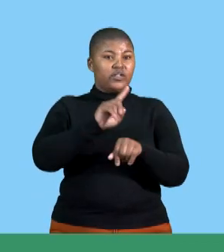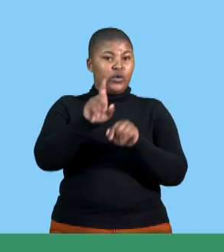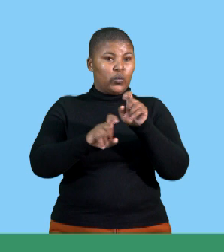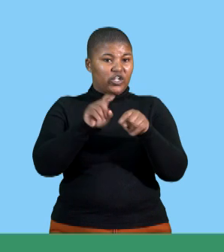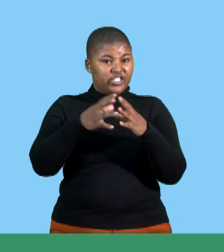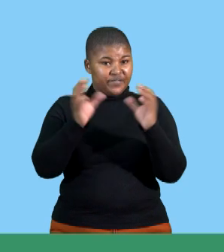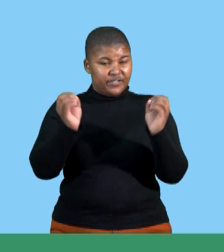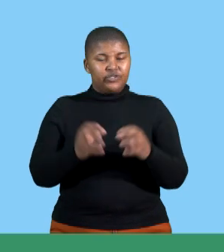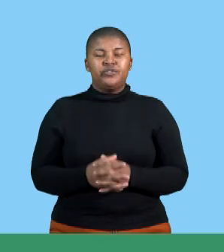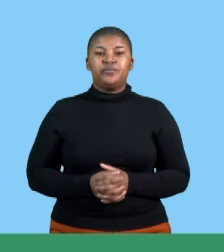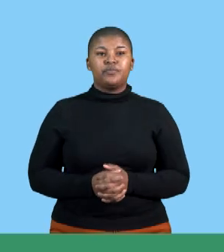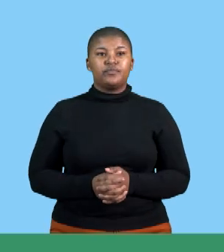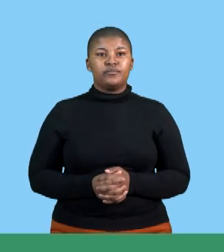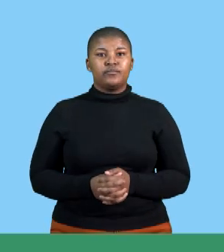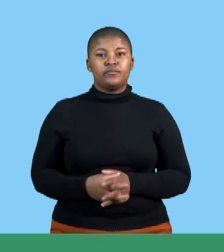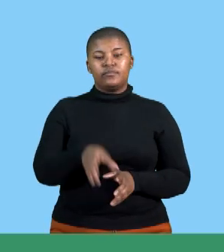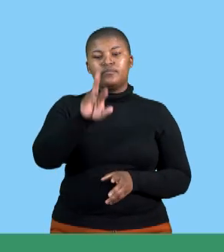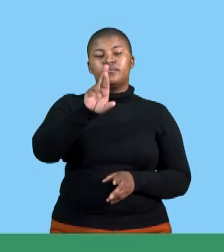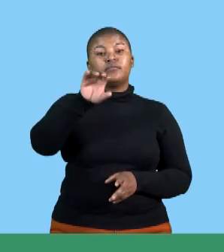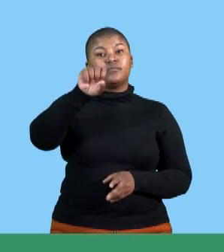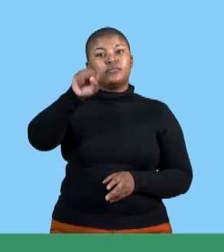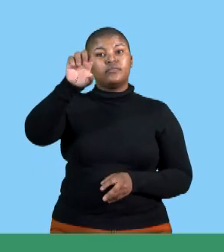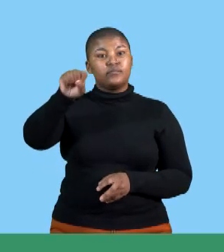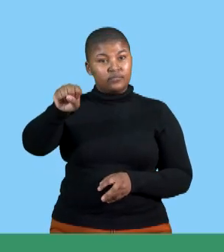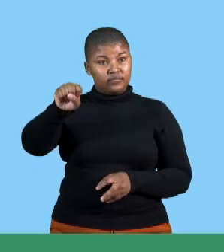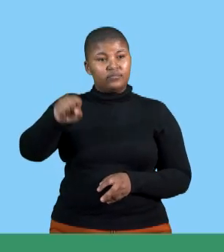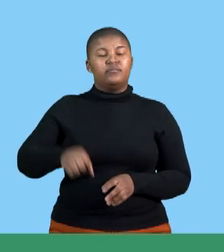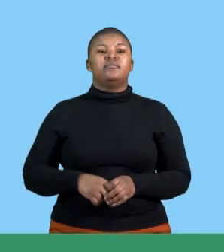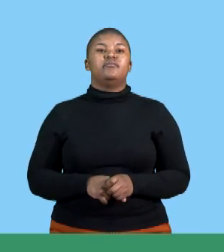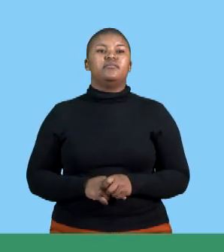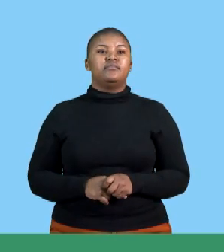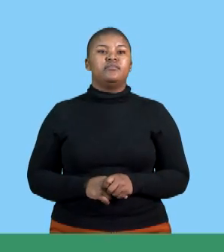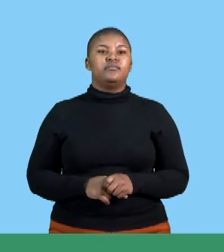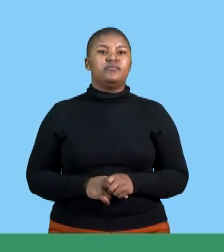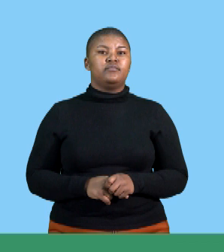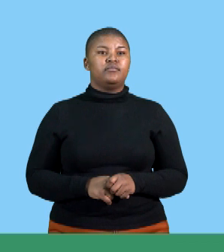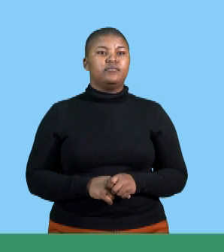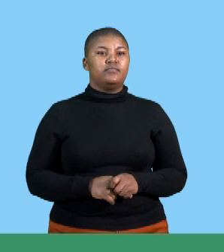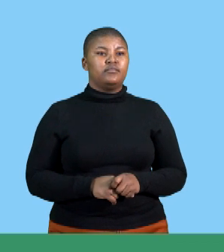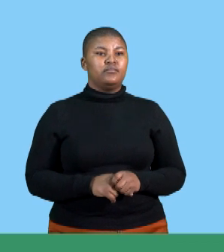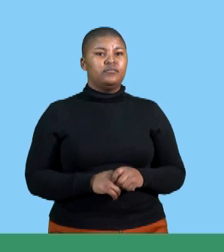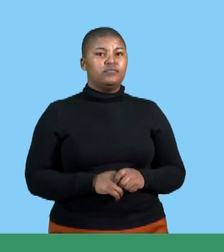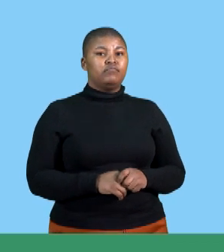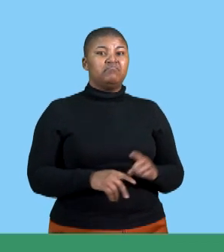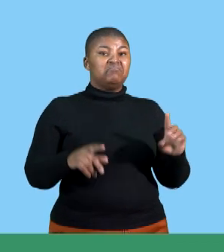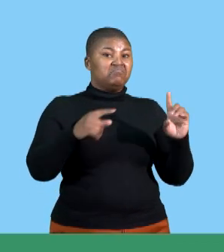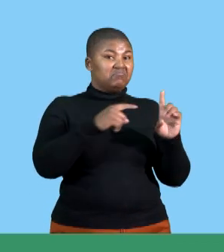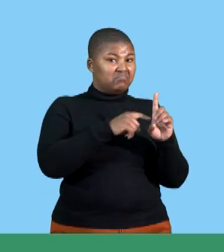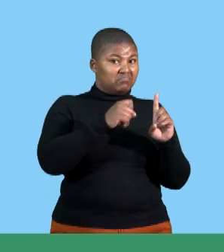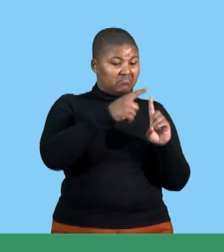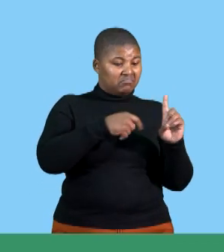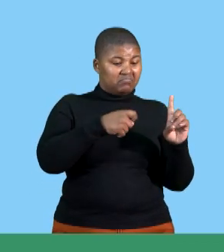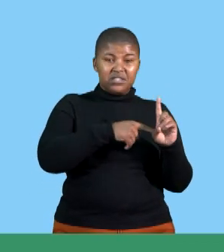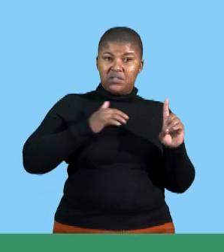questions that follow riboni shuttle services which is rss riboni was successful